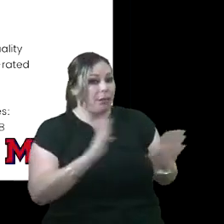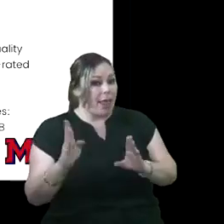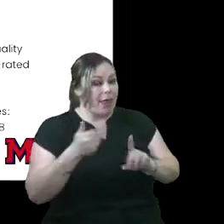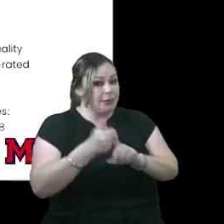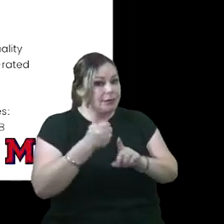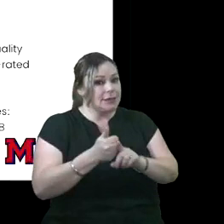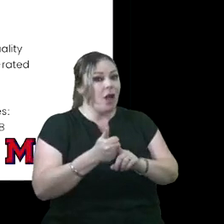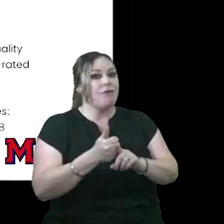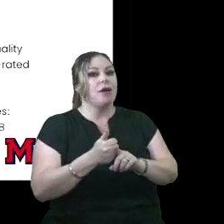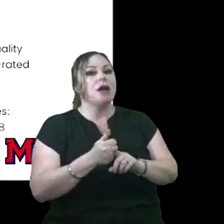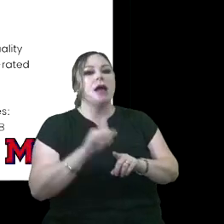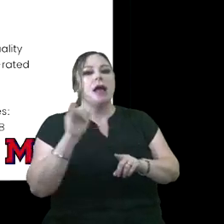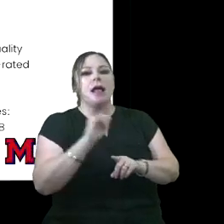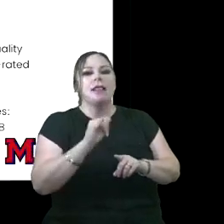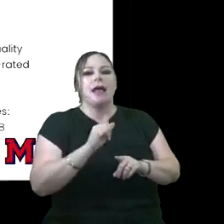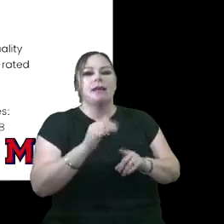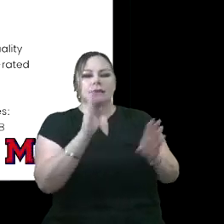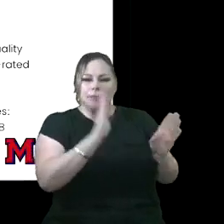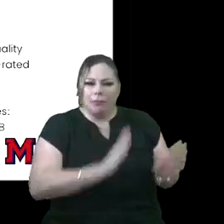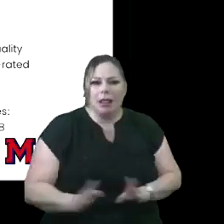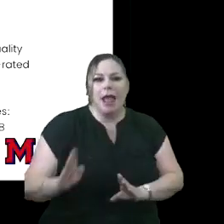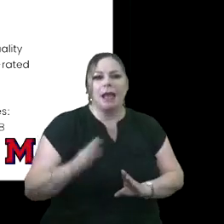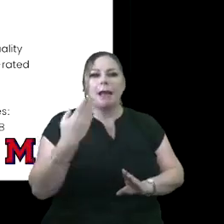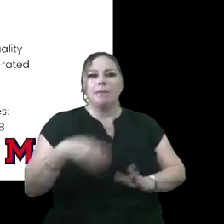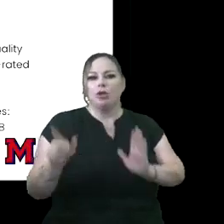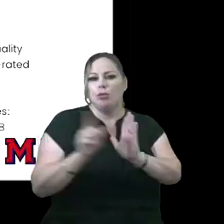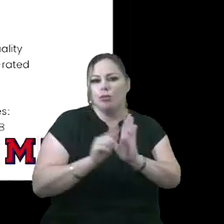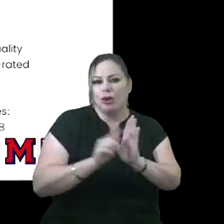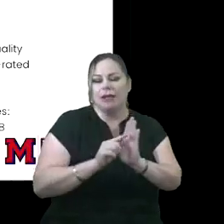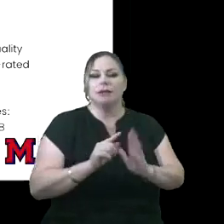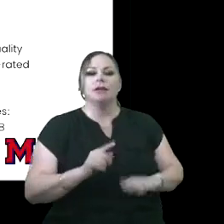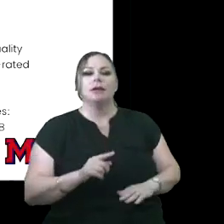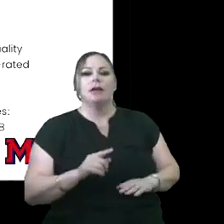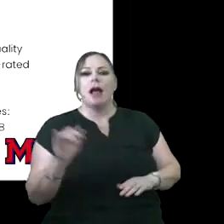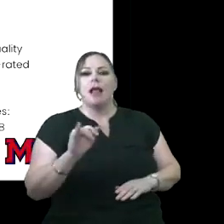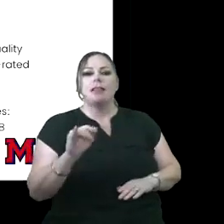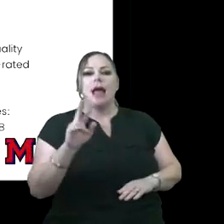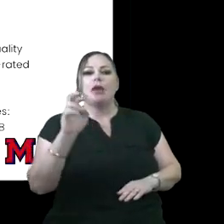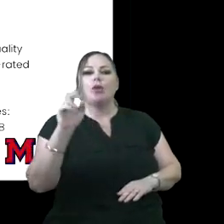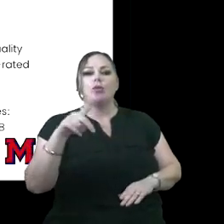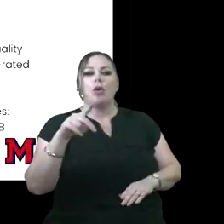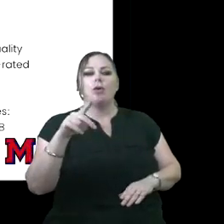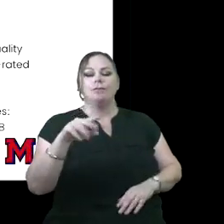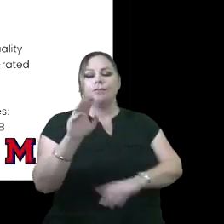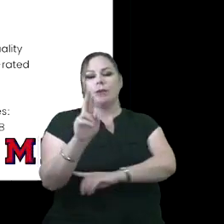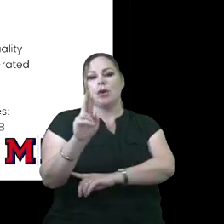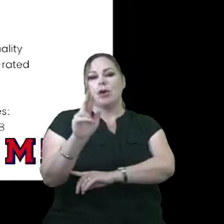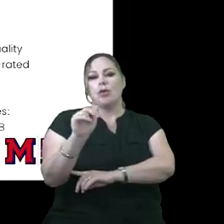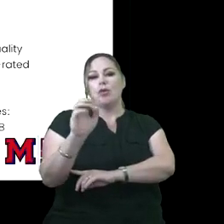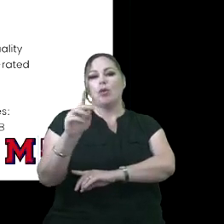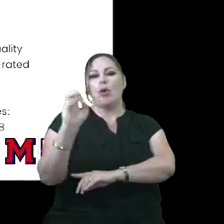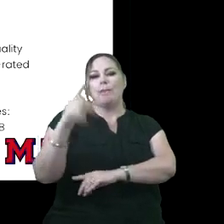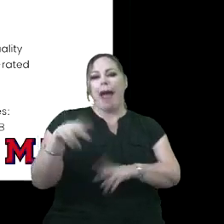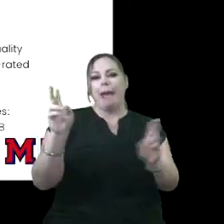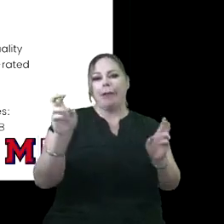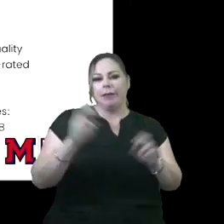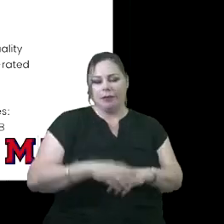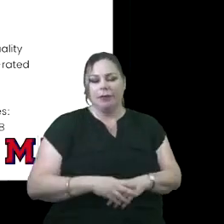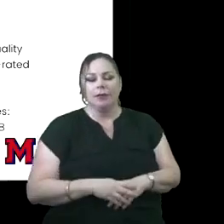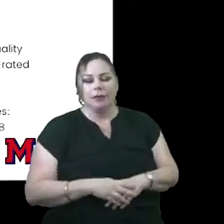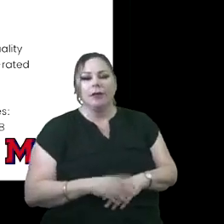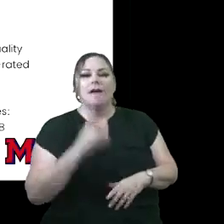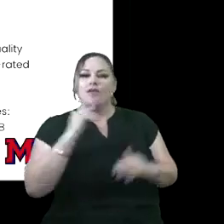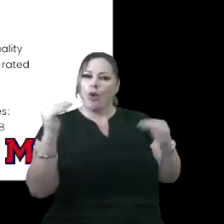a blueprint is really a guidepost, but it's really more of the roadmap that aligns to our equity framework and is really